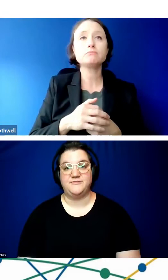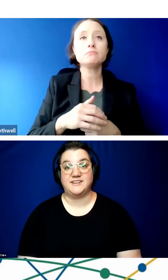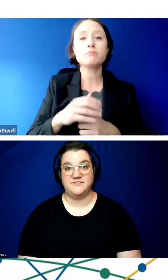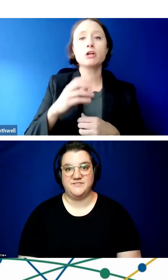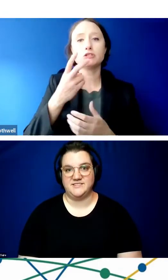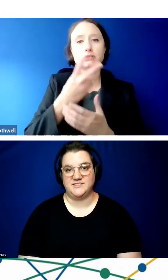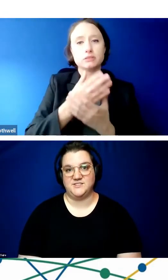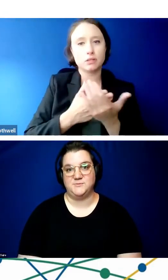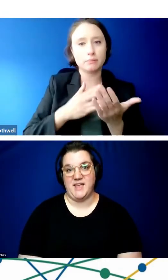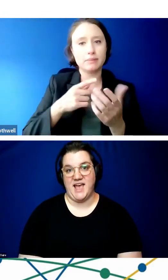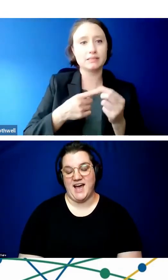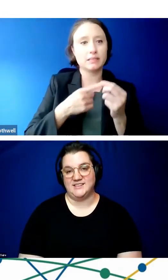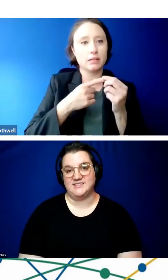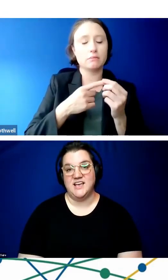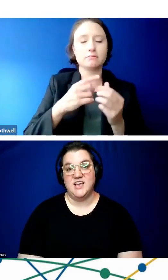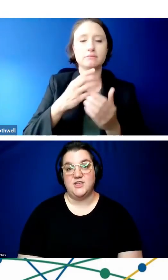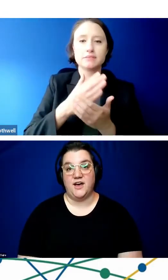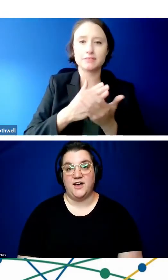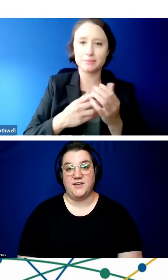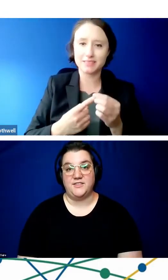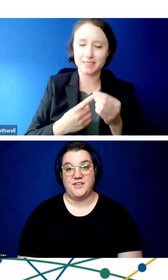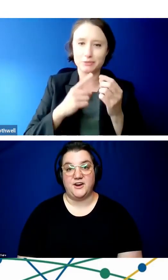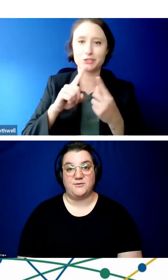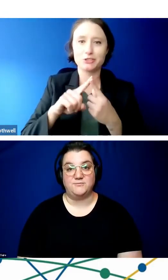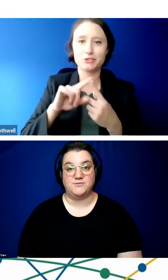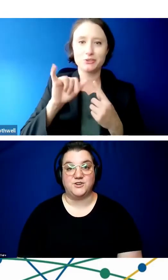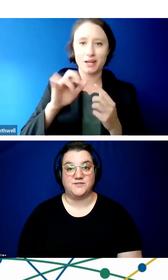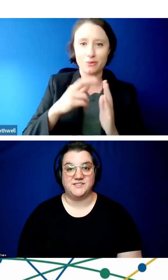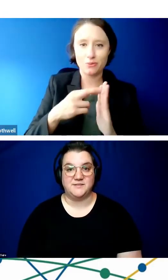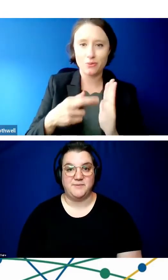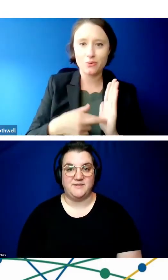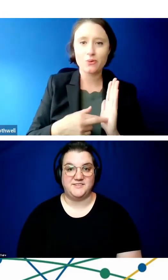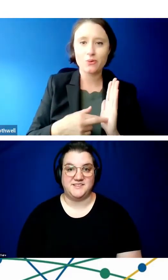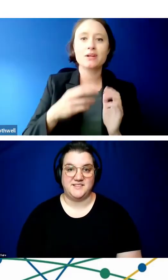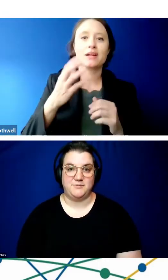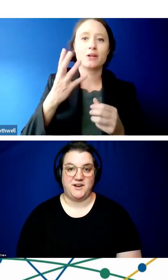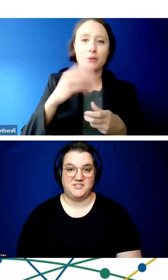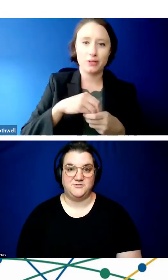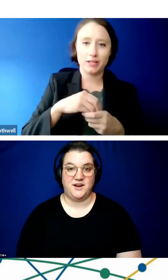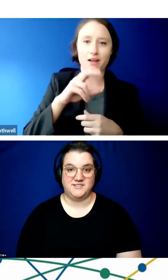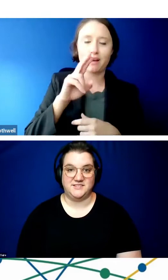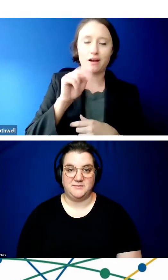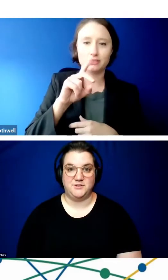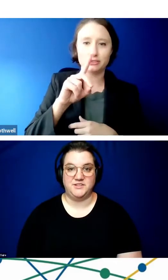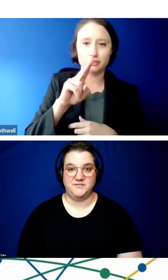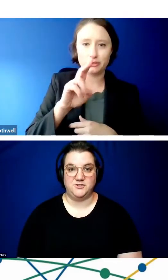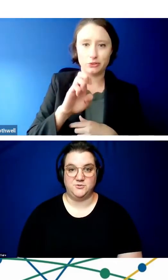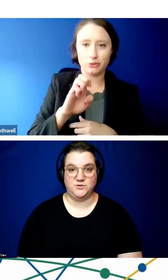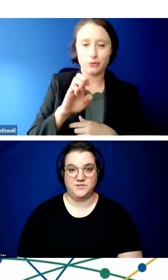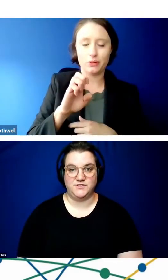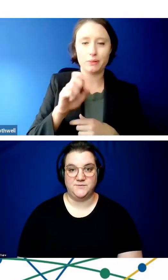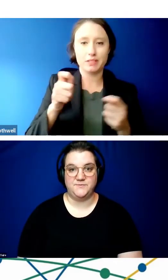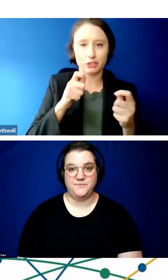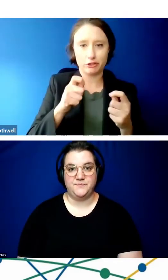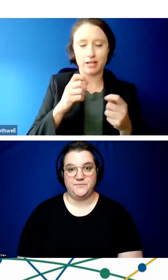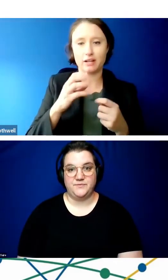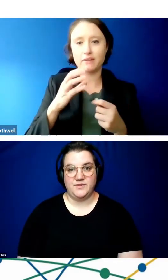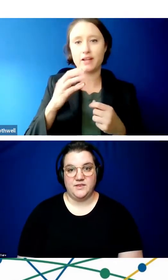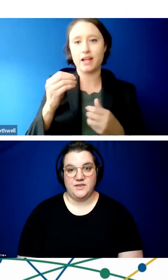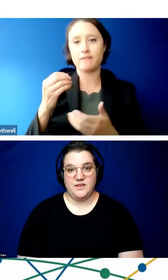and effectiveness, excuse me, as their services and benefits that they provide to non-disabled individuals.